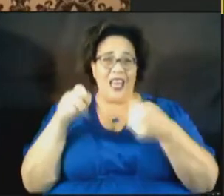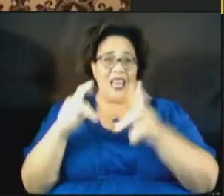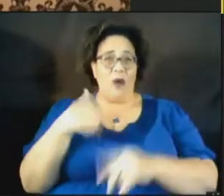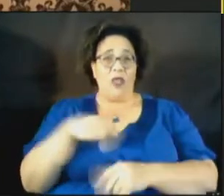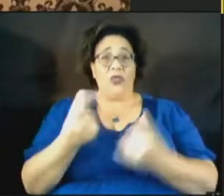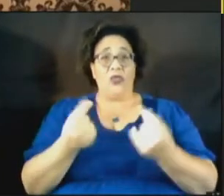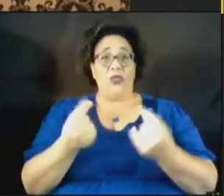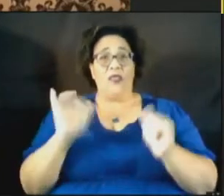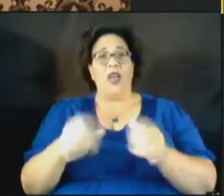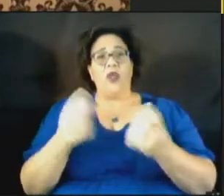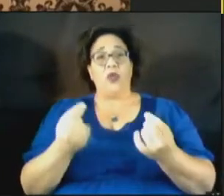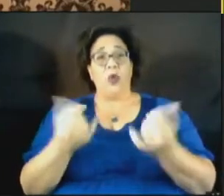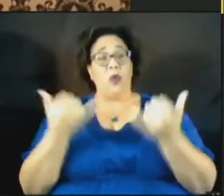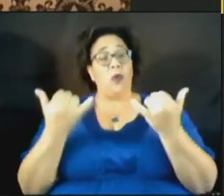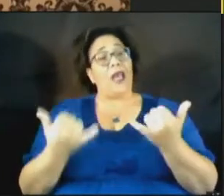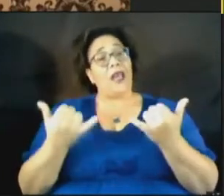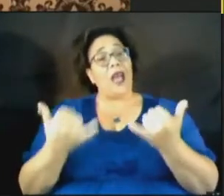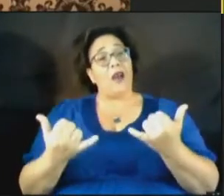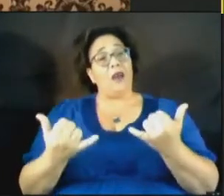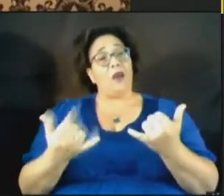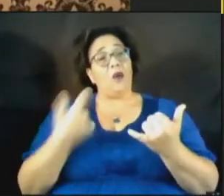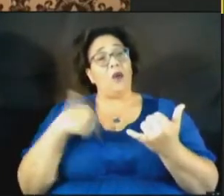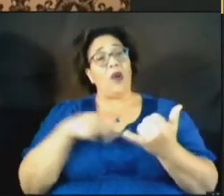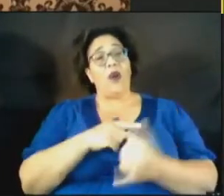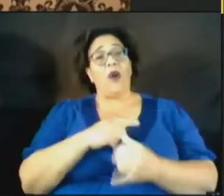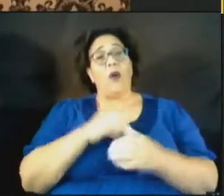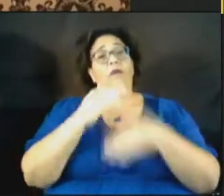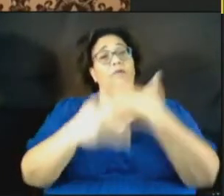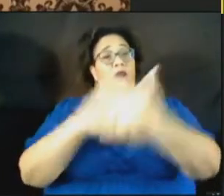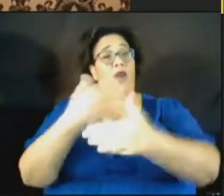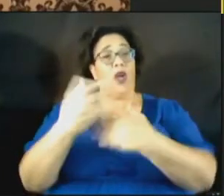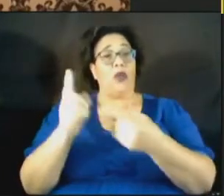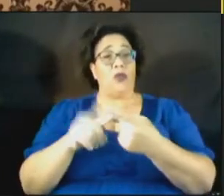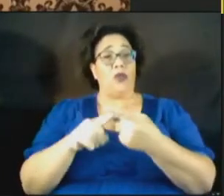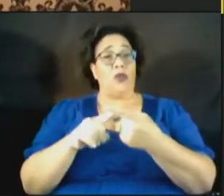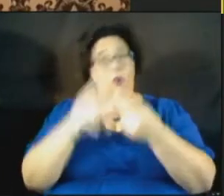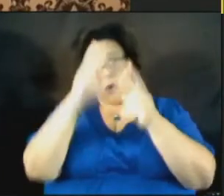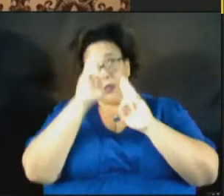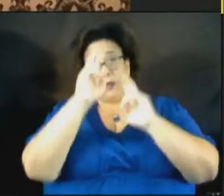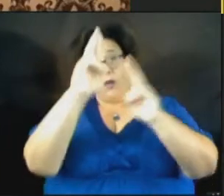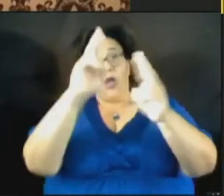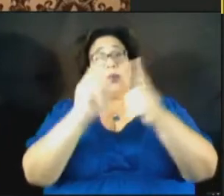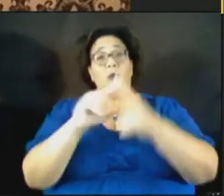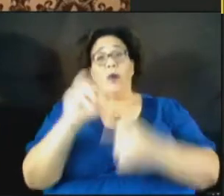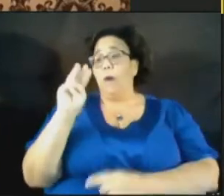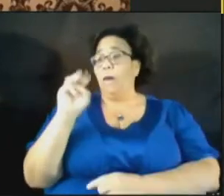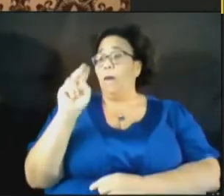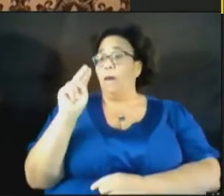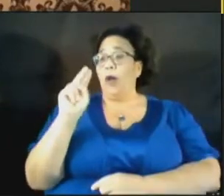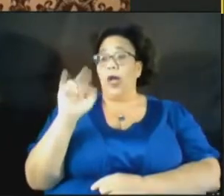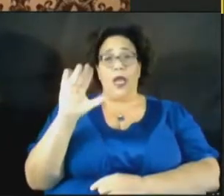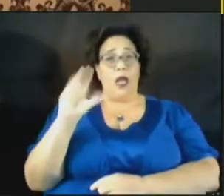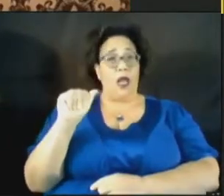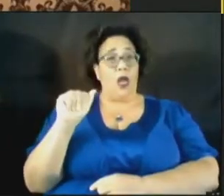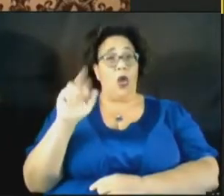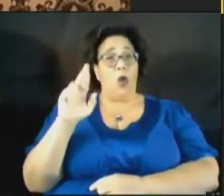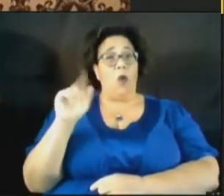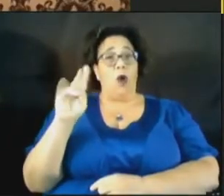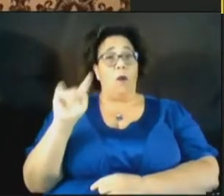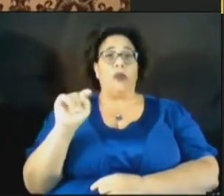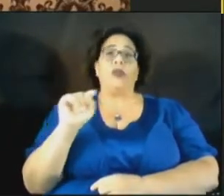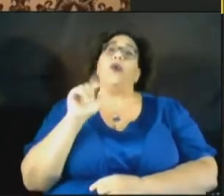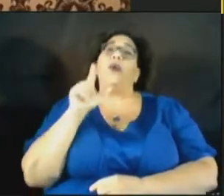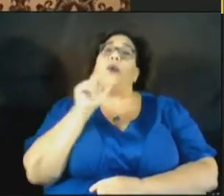That's why right now we're going to move on to a tribute to Monica Roberts, who left us